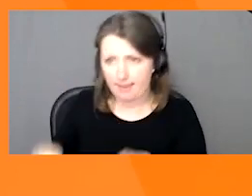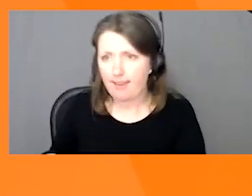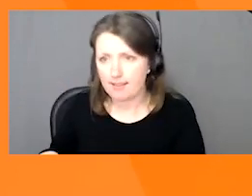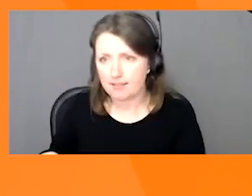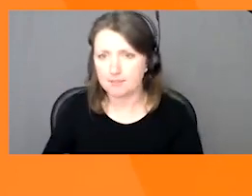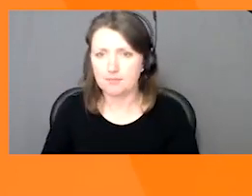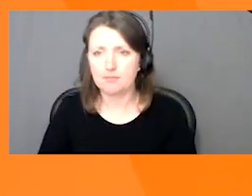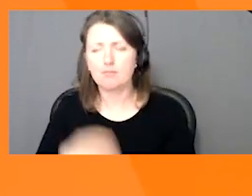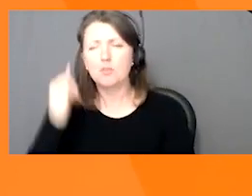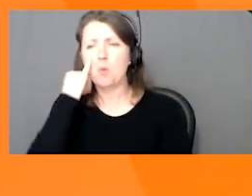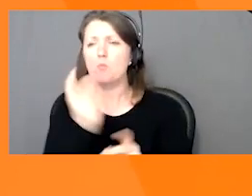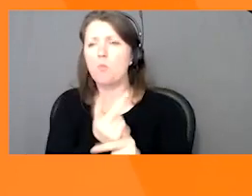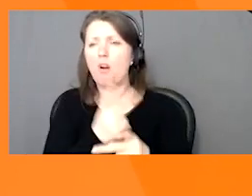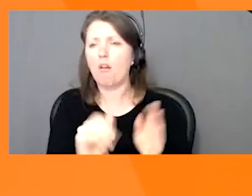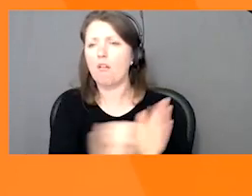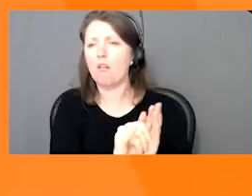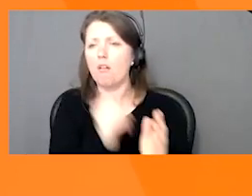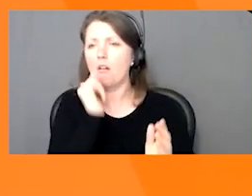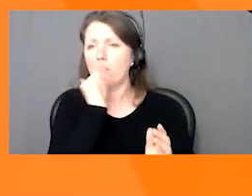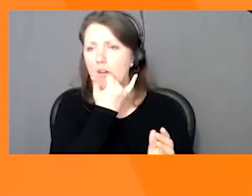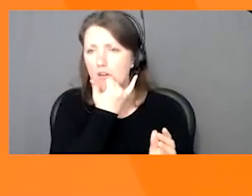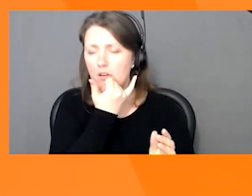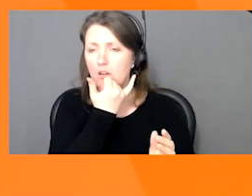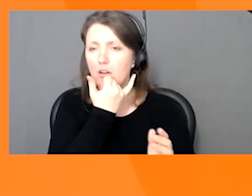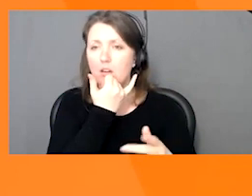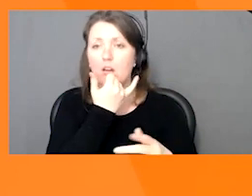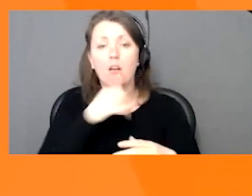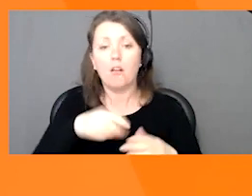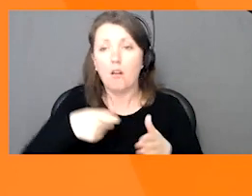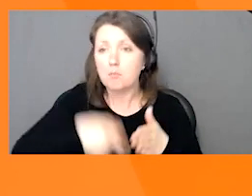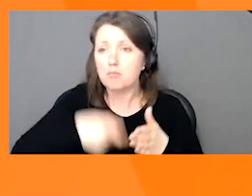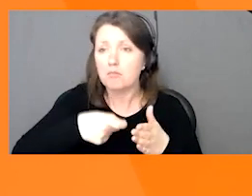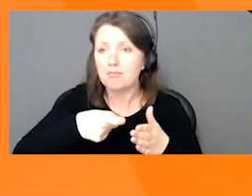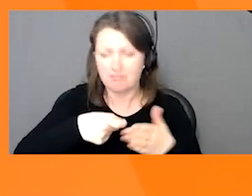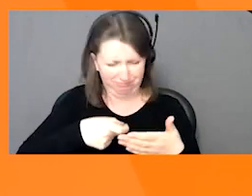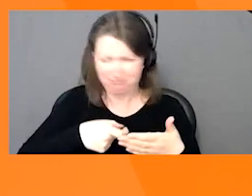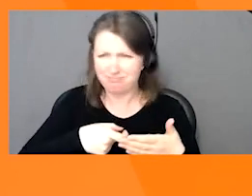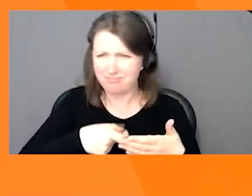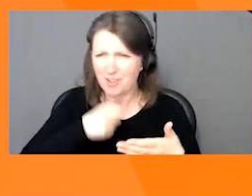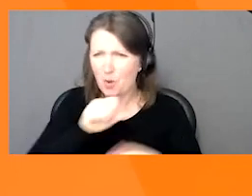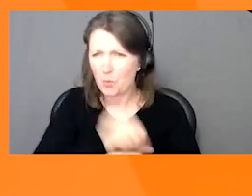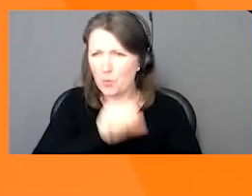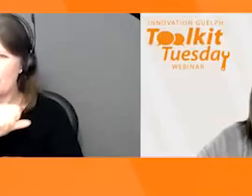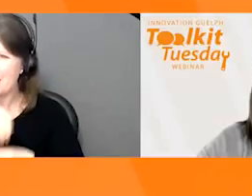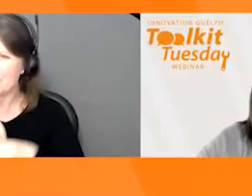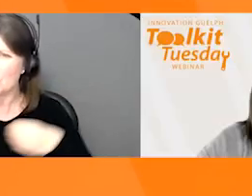not identified correctly, supply chain issues happen such as barcodes that might not be scannable at point of sale.